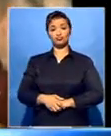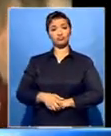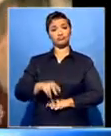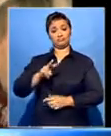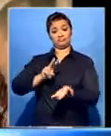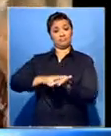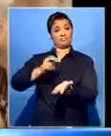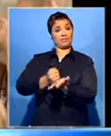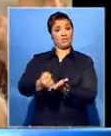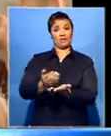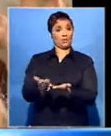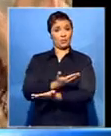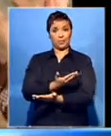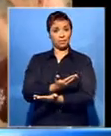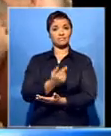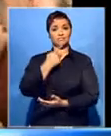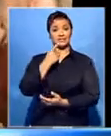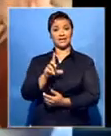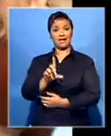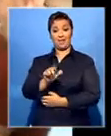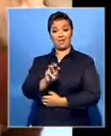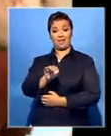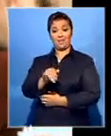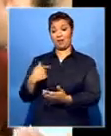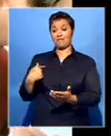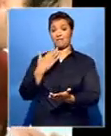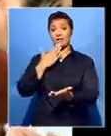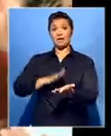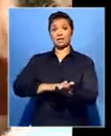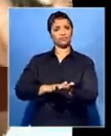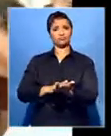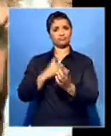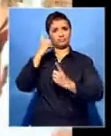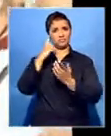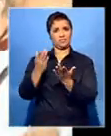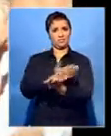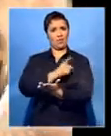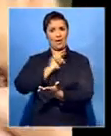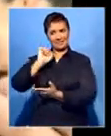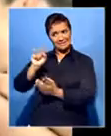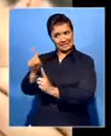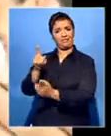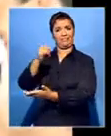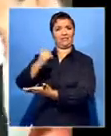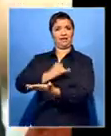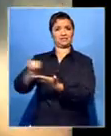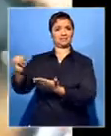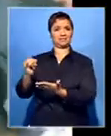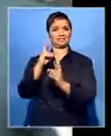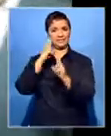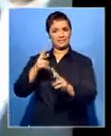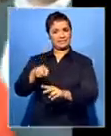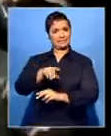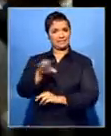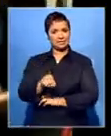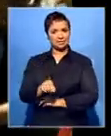visa application. It says the Dalai Lama's latest application was not considered as he cancelled his visit. The spiritual leader,